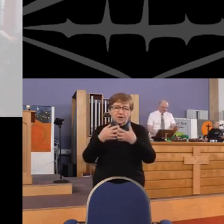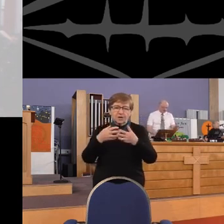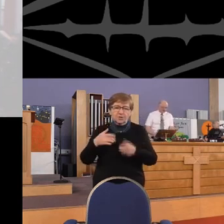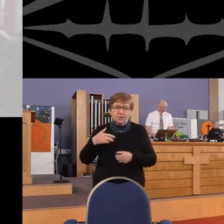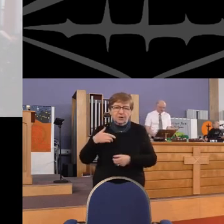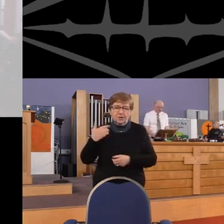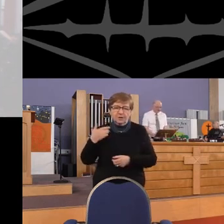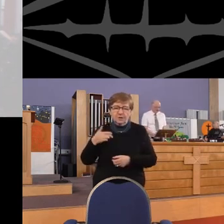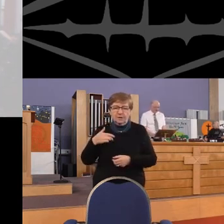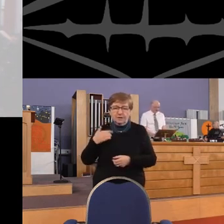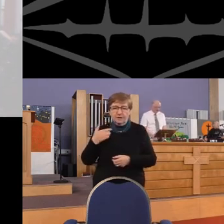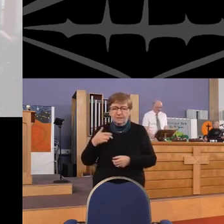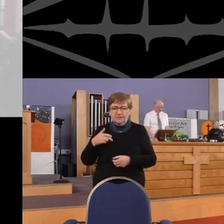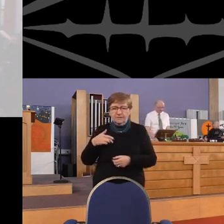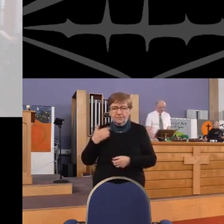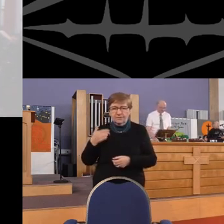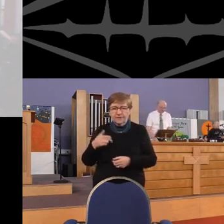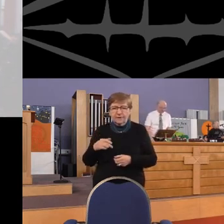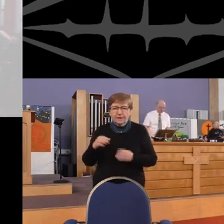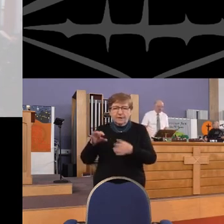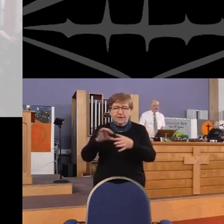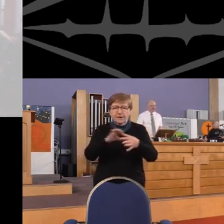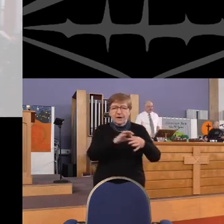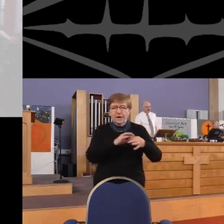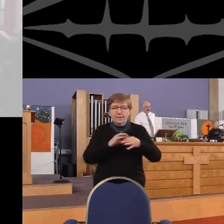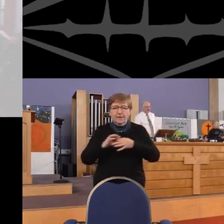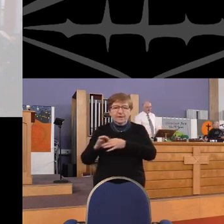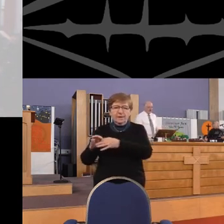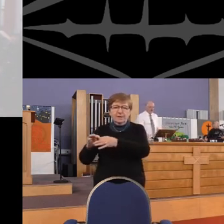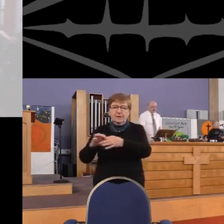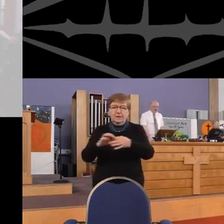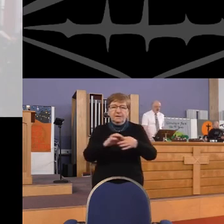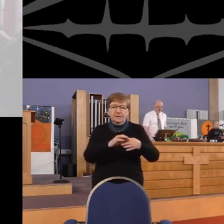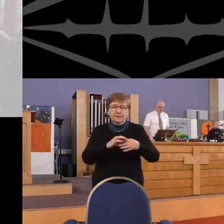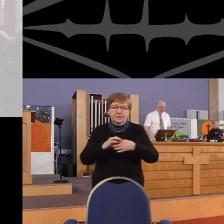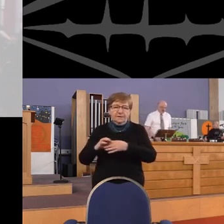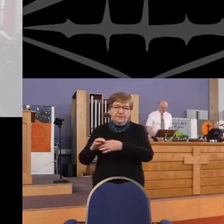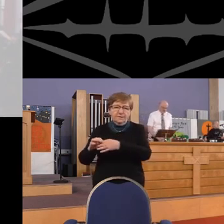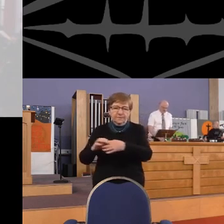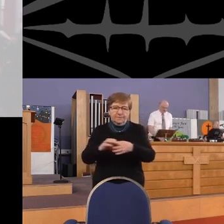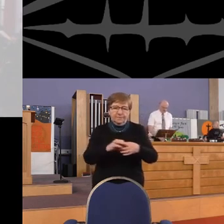told us How to live In harmony